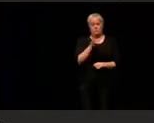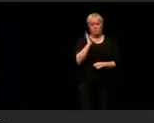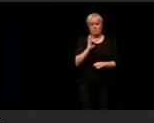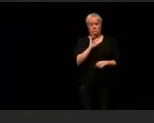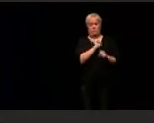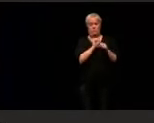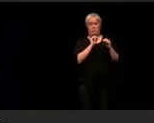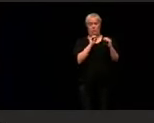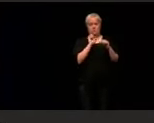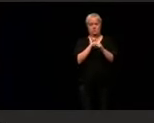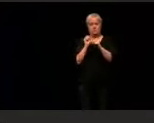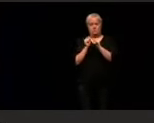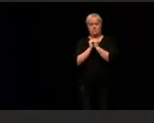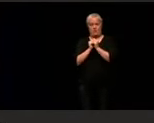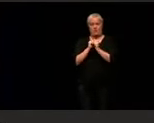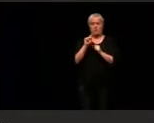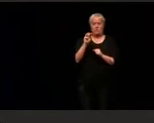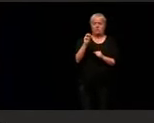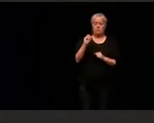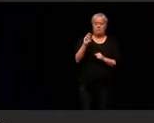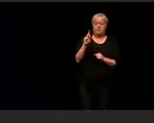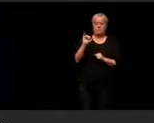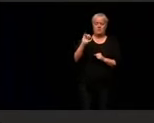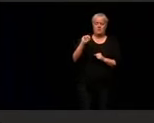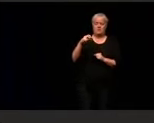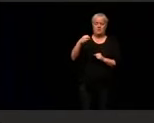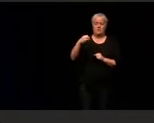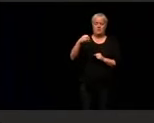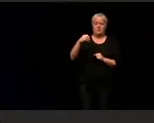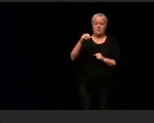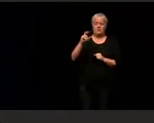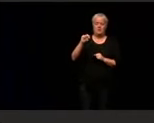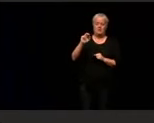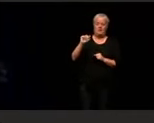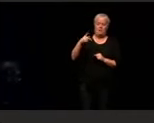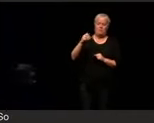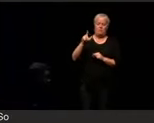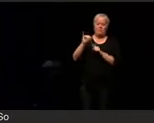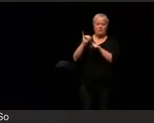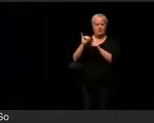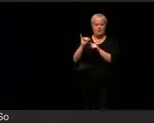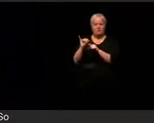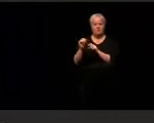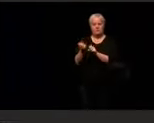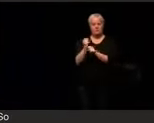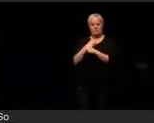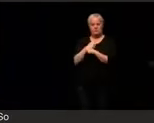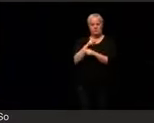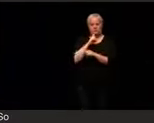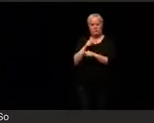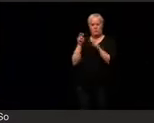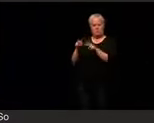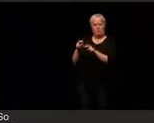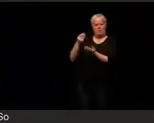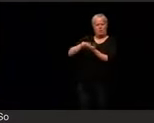controller, Tom DiNapoli, who's making sure that our money isn't funny and our change isn't strange.